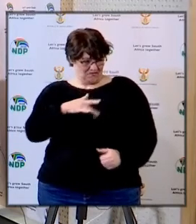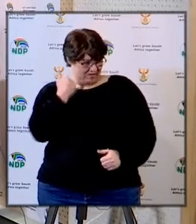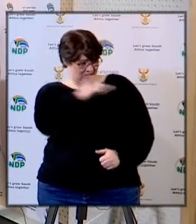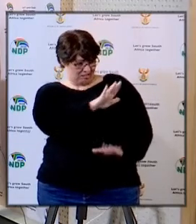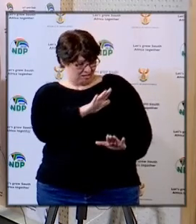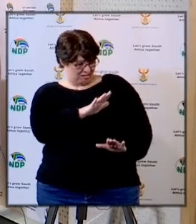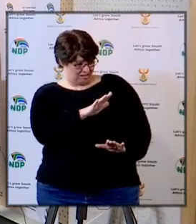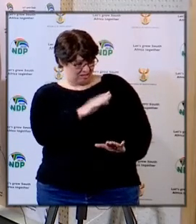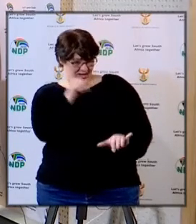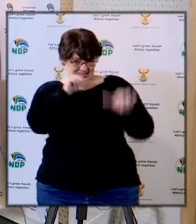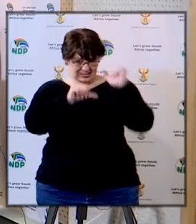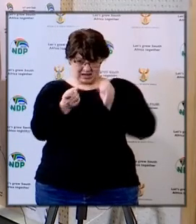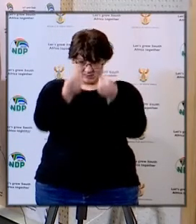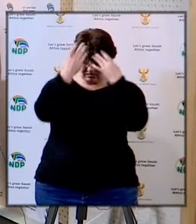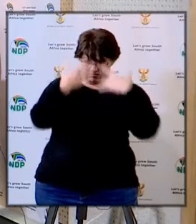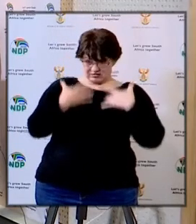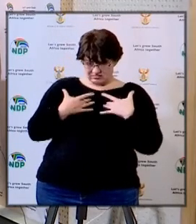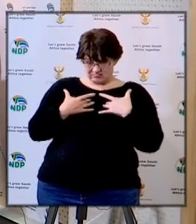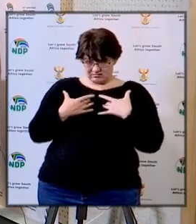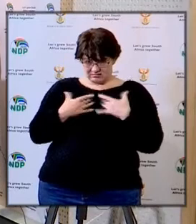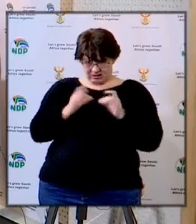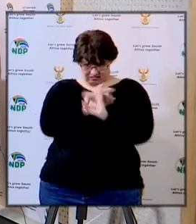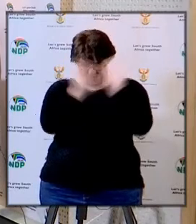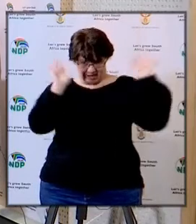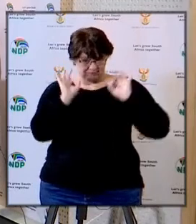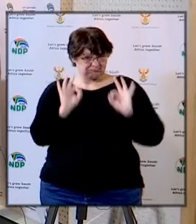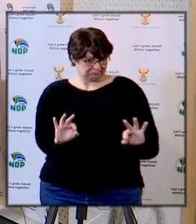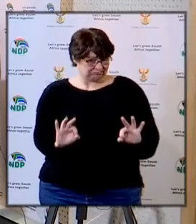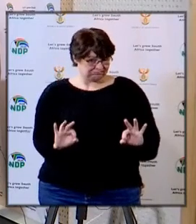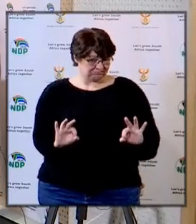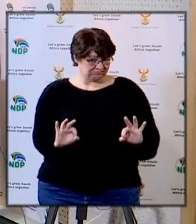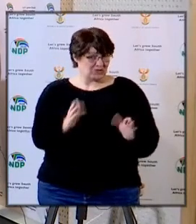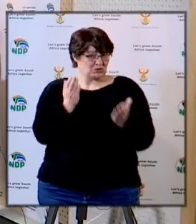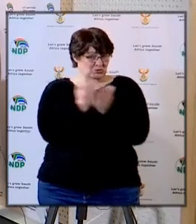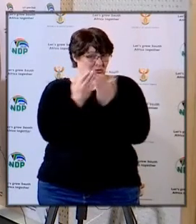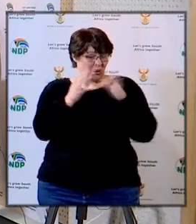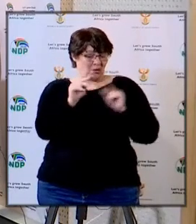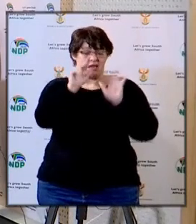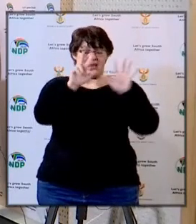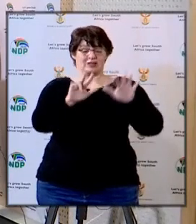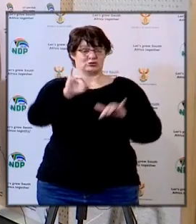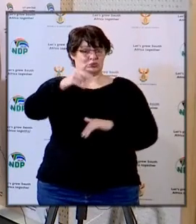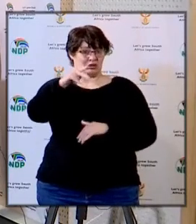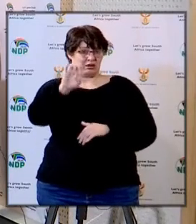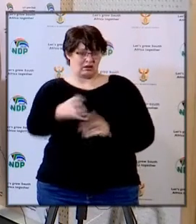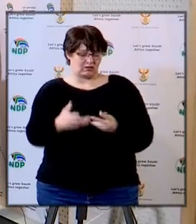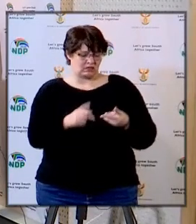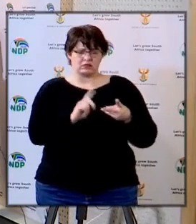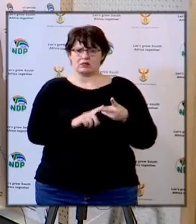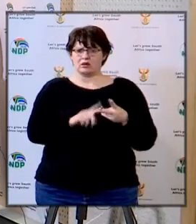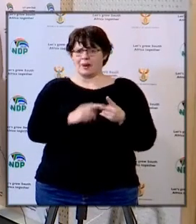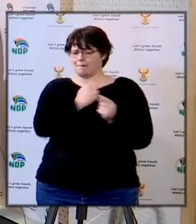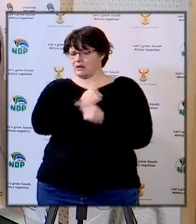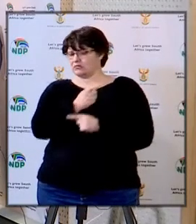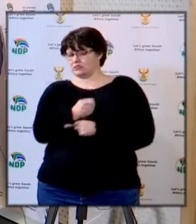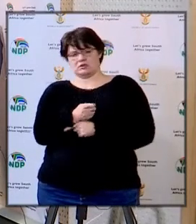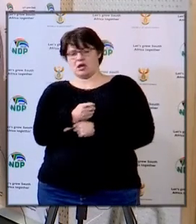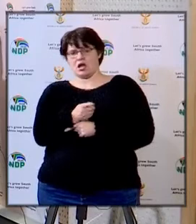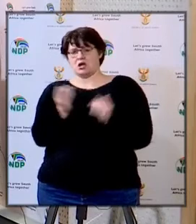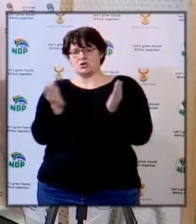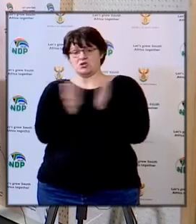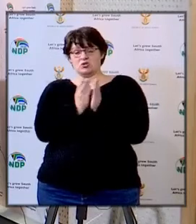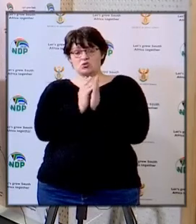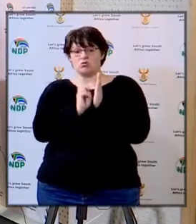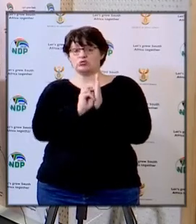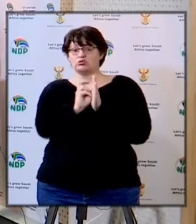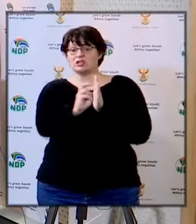reopen on June 8 he's also asking what should parents do if they have a reason to believe that the